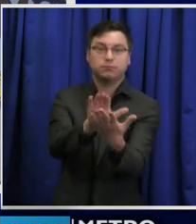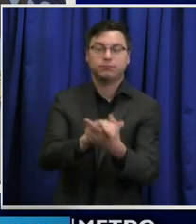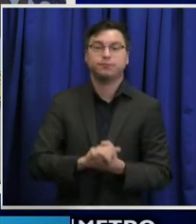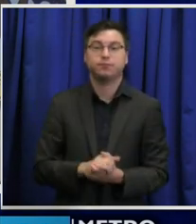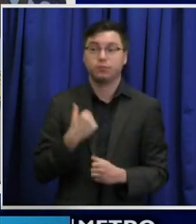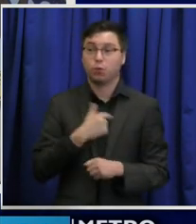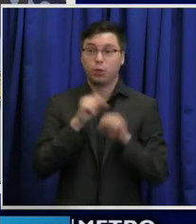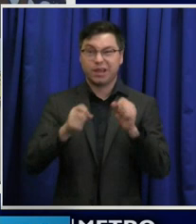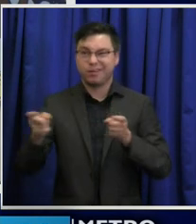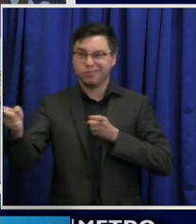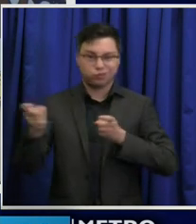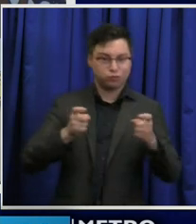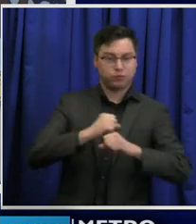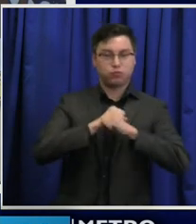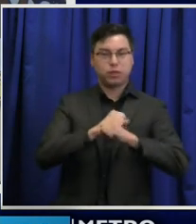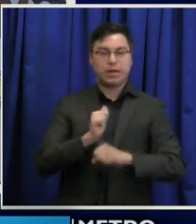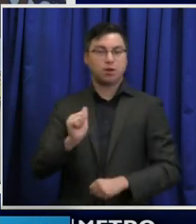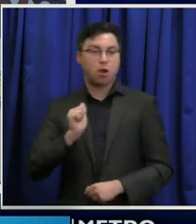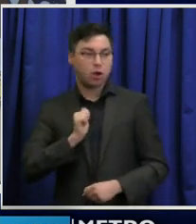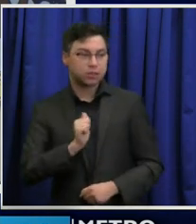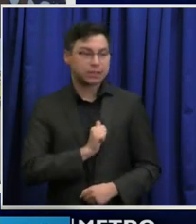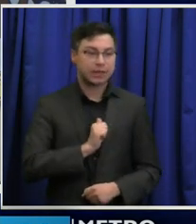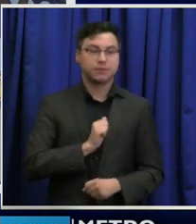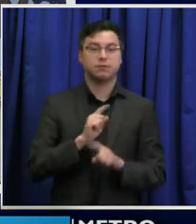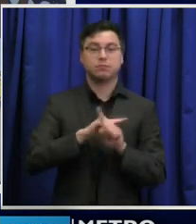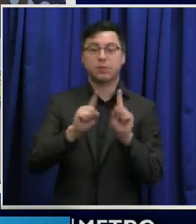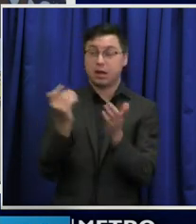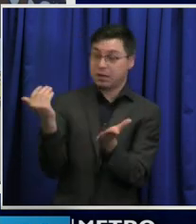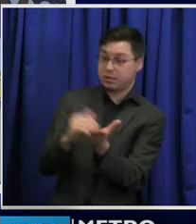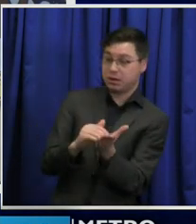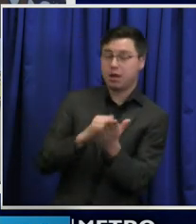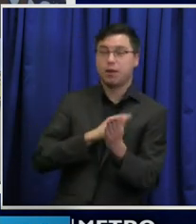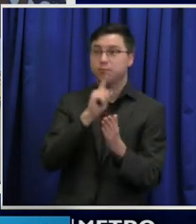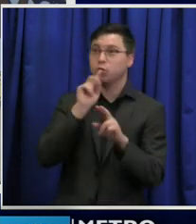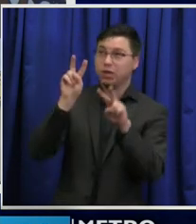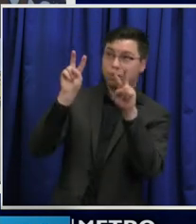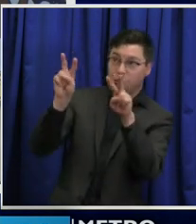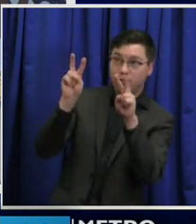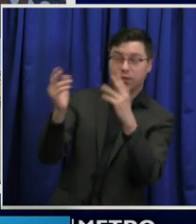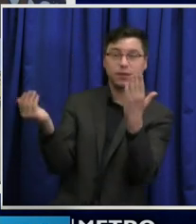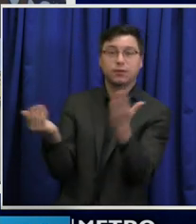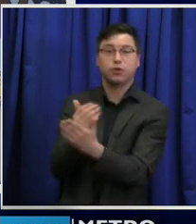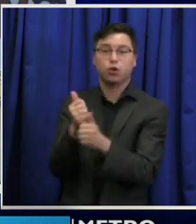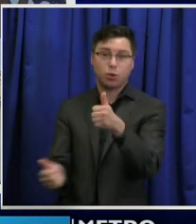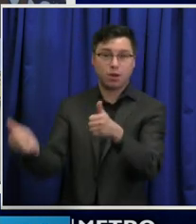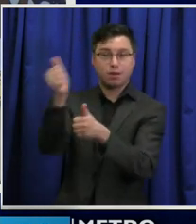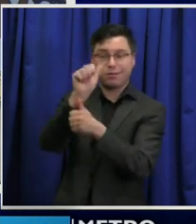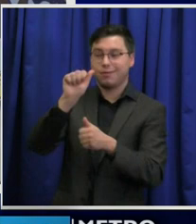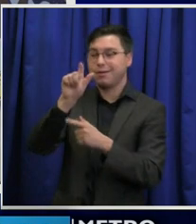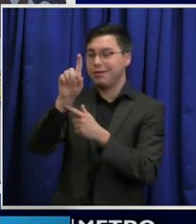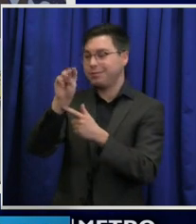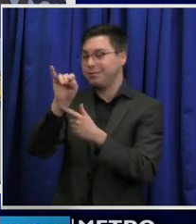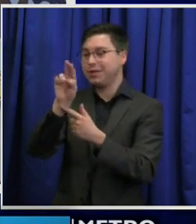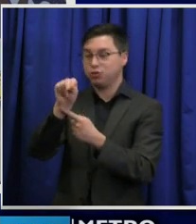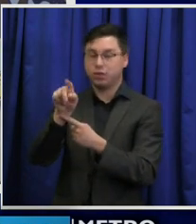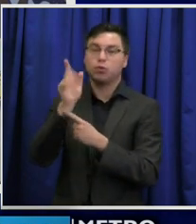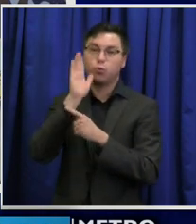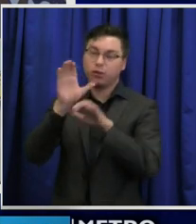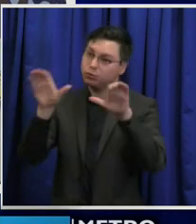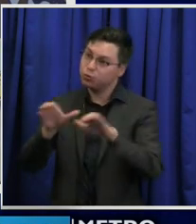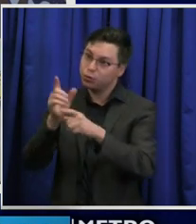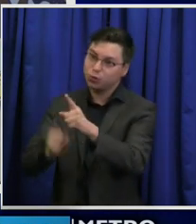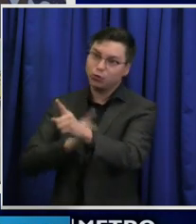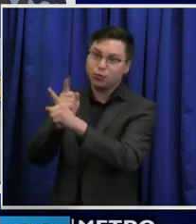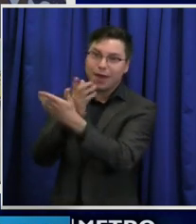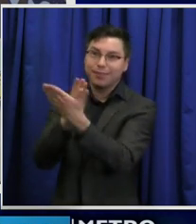of this ourselves and protect ourselves. And again, I'm hopeful that the new administration will do the right thing and put